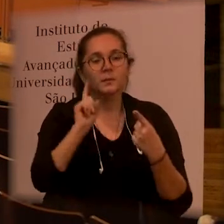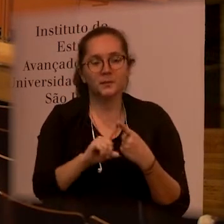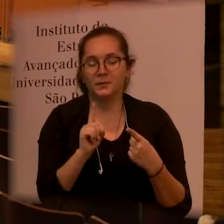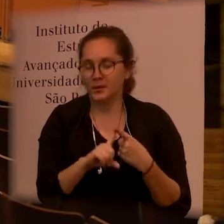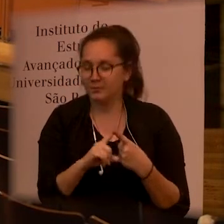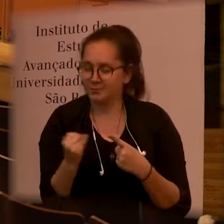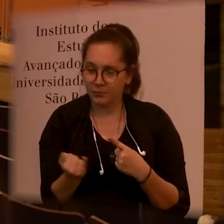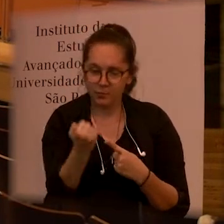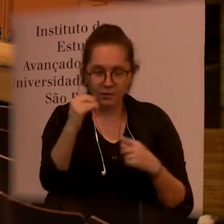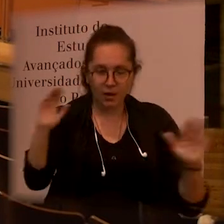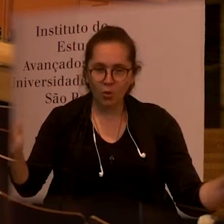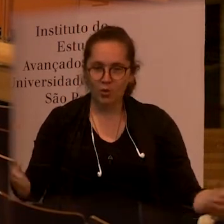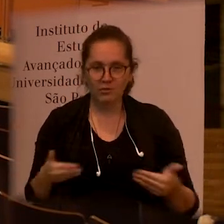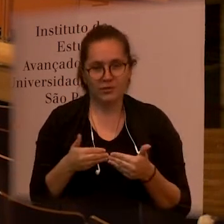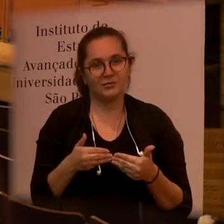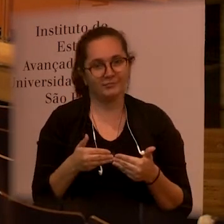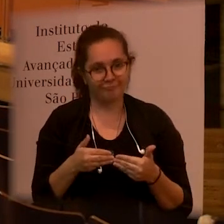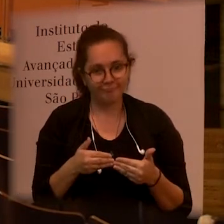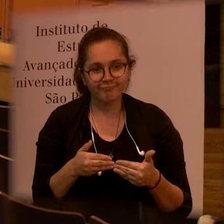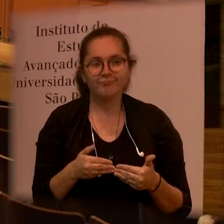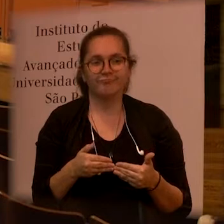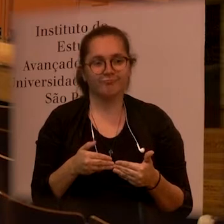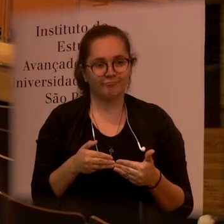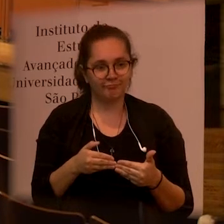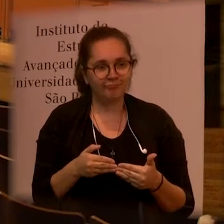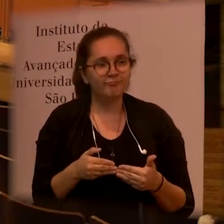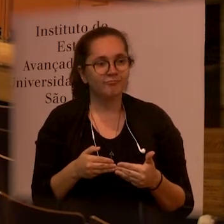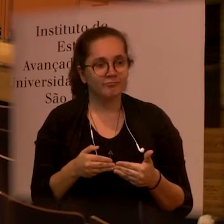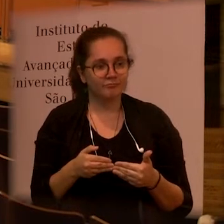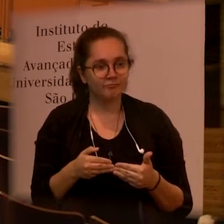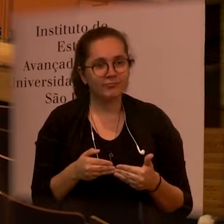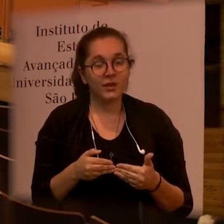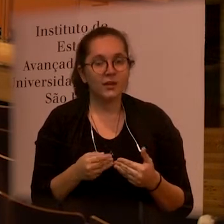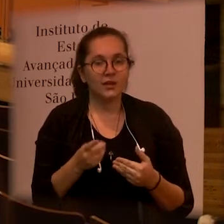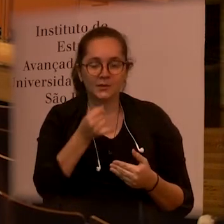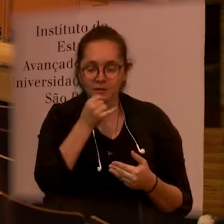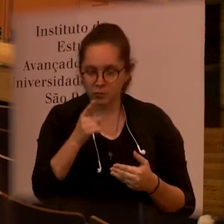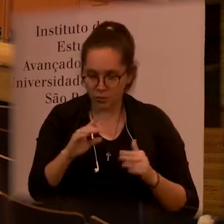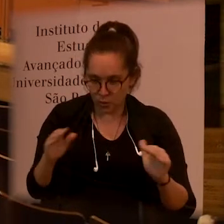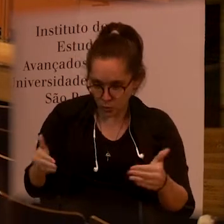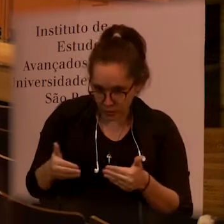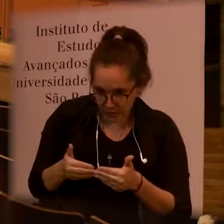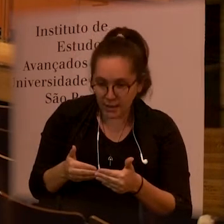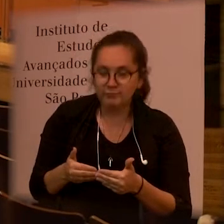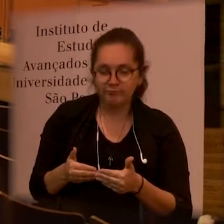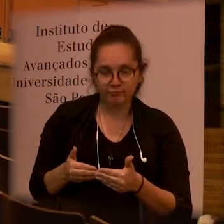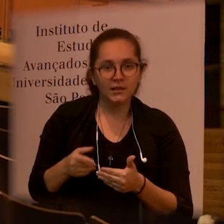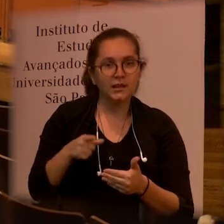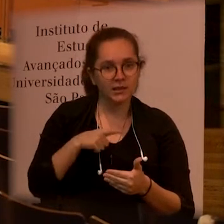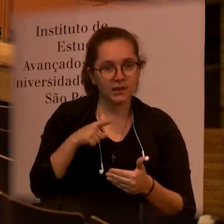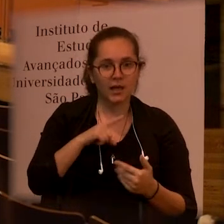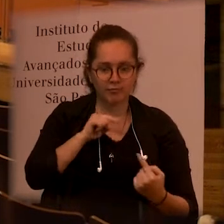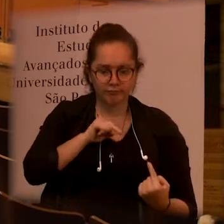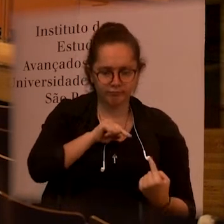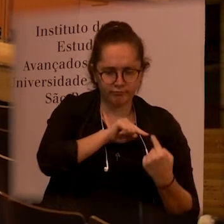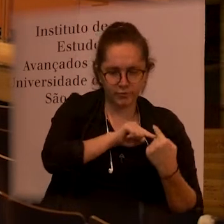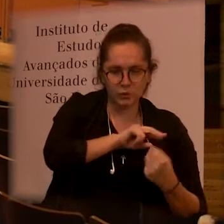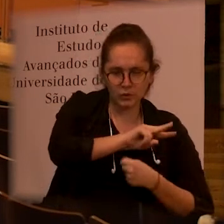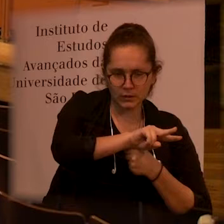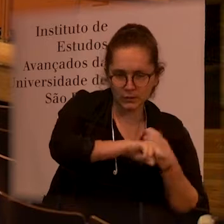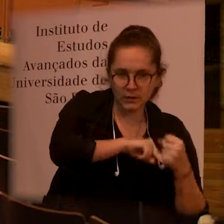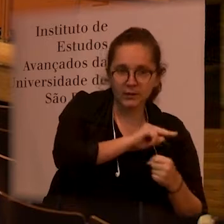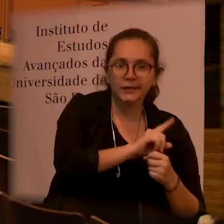is this welcoming how can we welcome children with disability we're not talking about sustainability